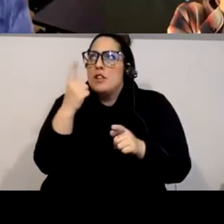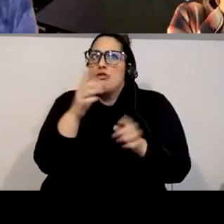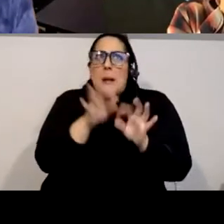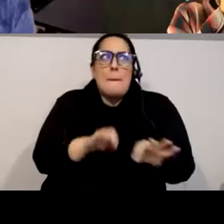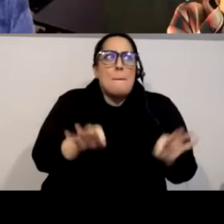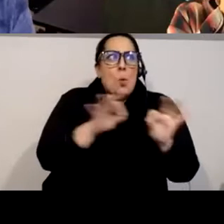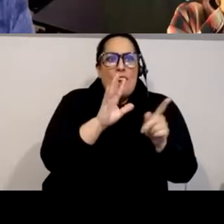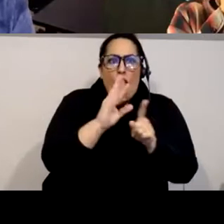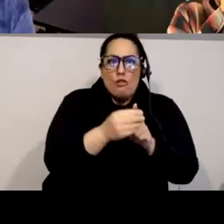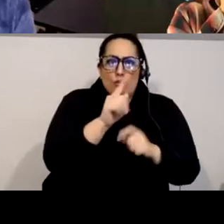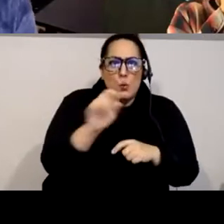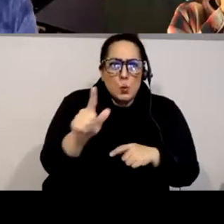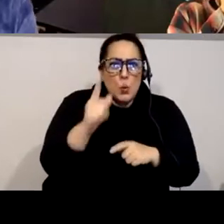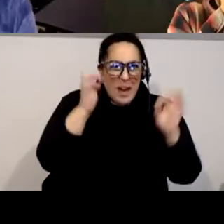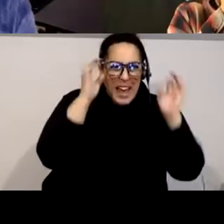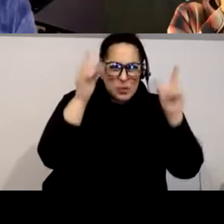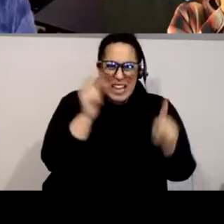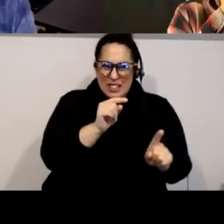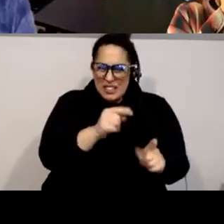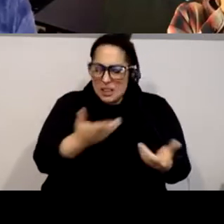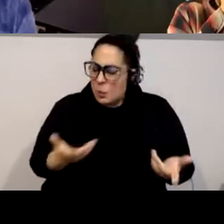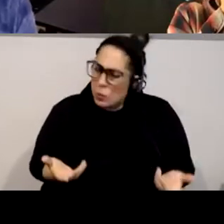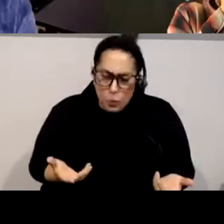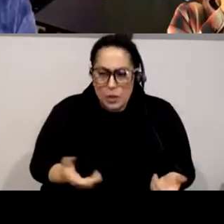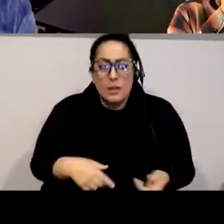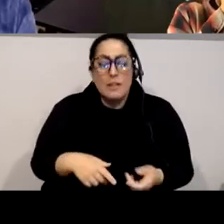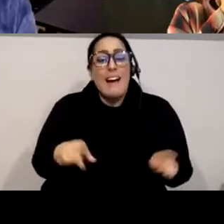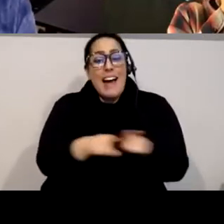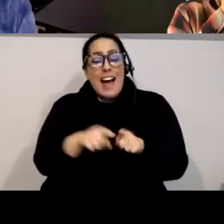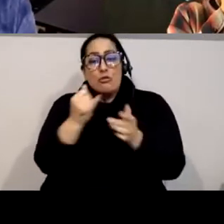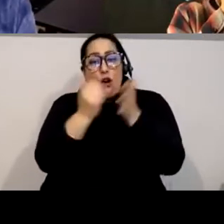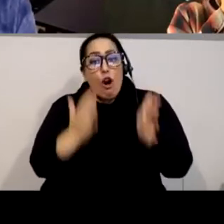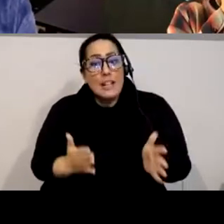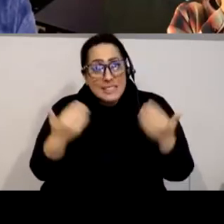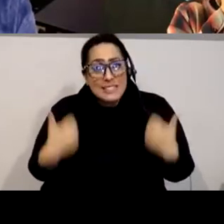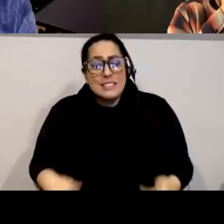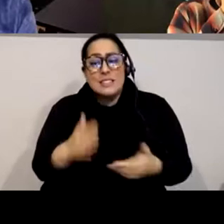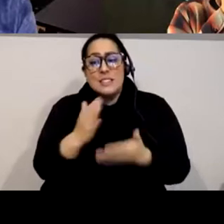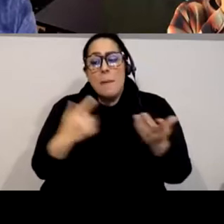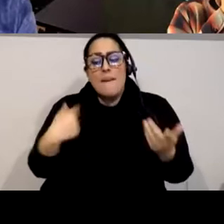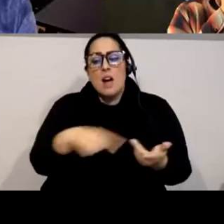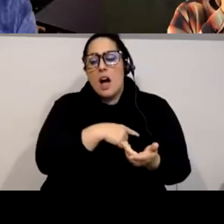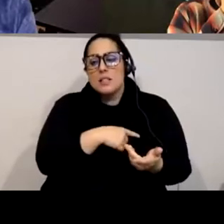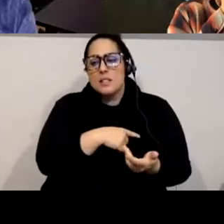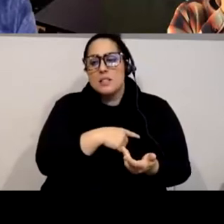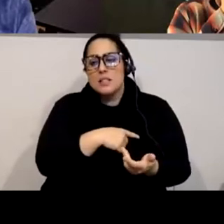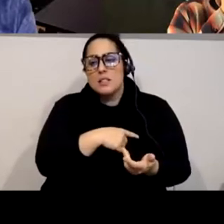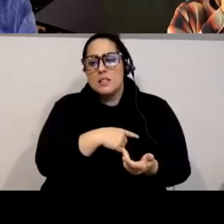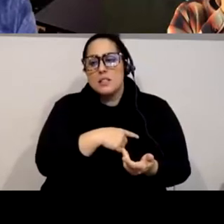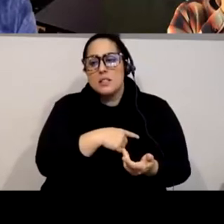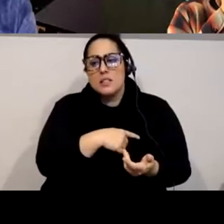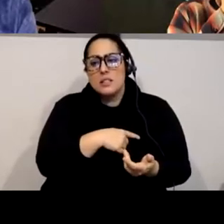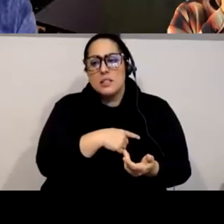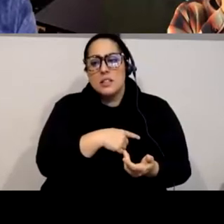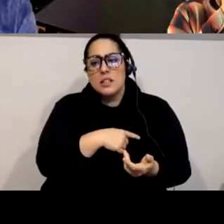tool. Um, and, and as artists, you know, some of us are, they, we talk of, let's take